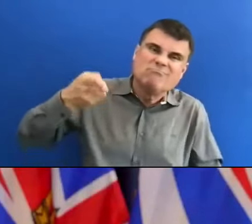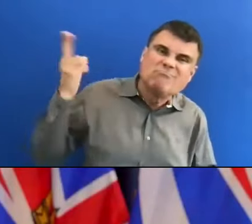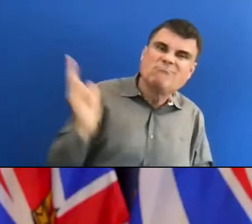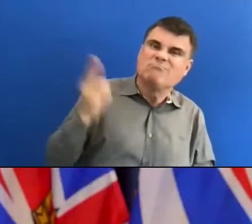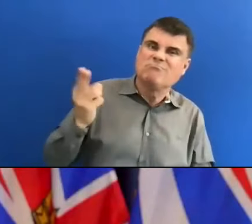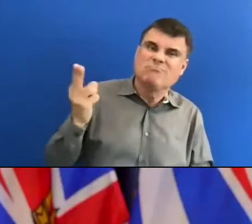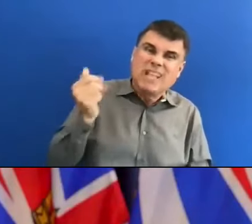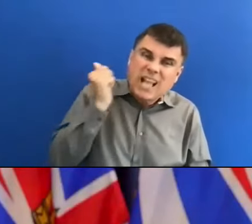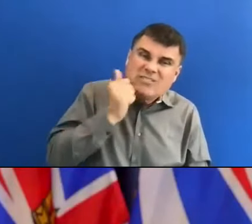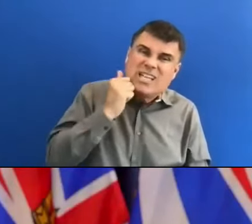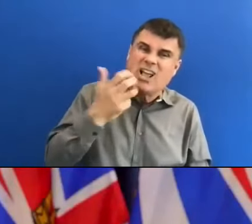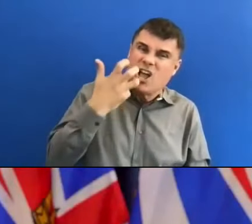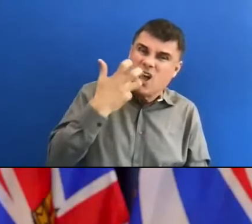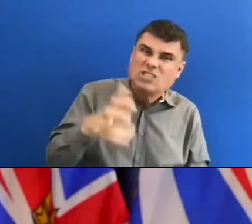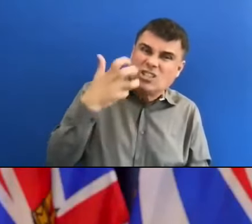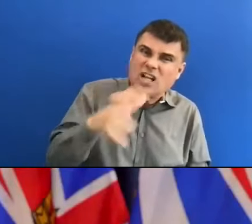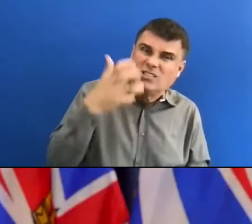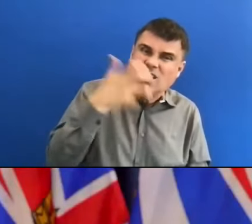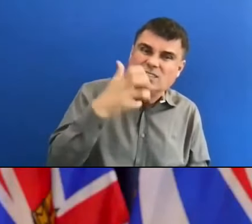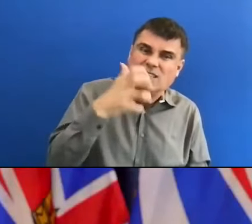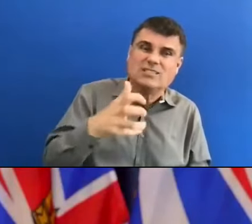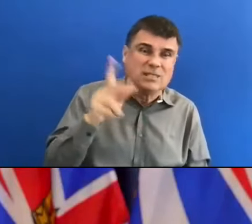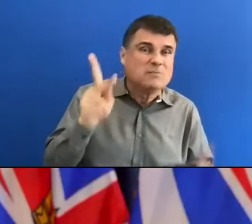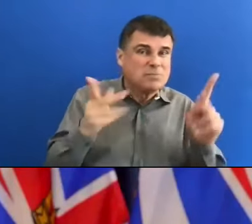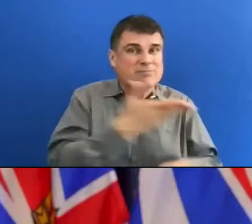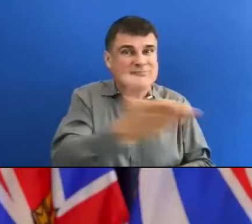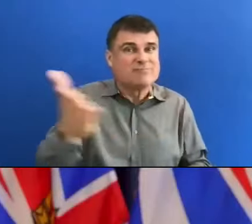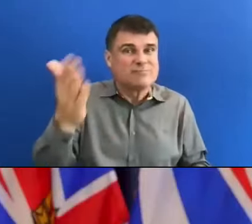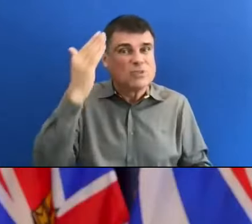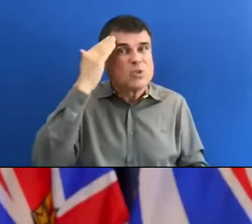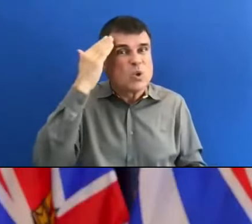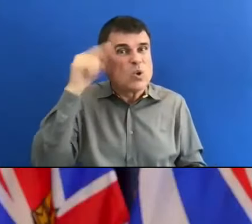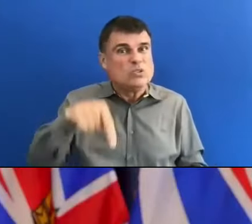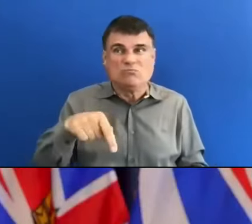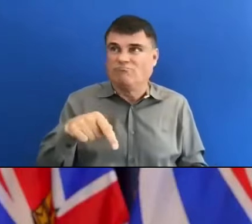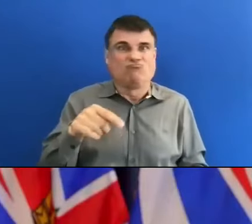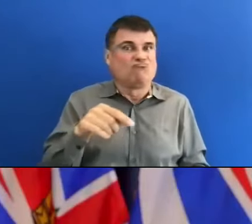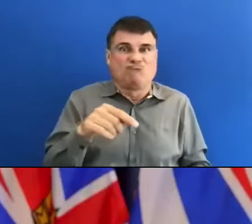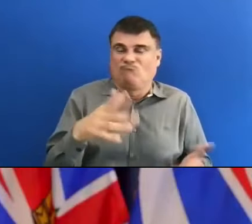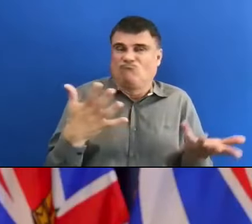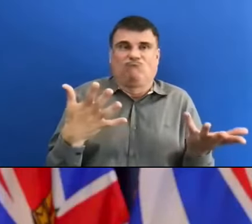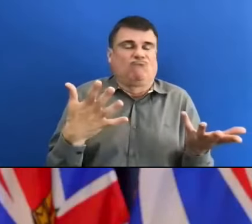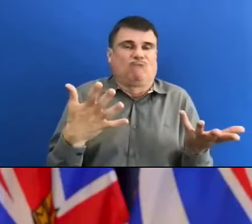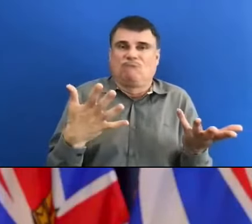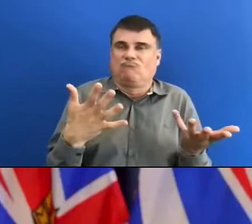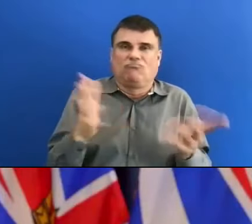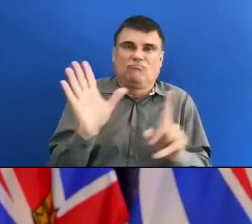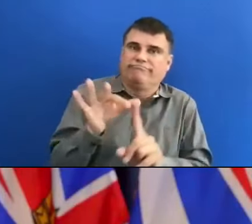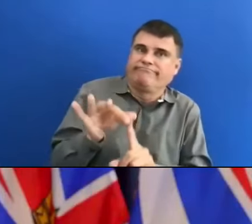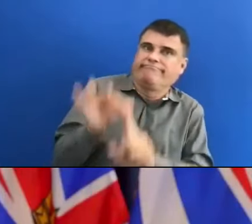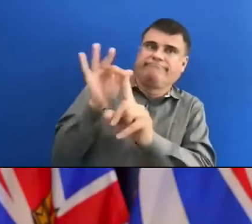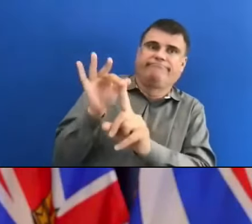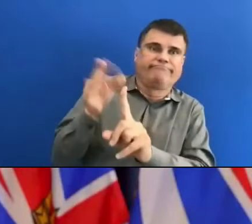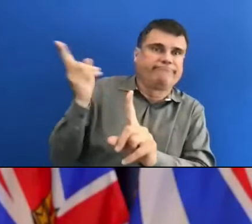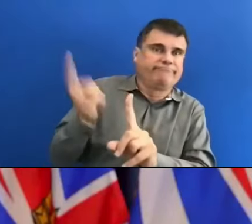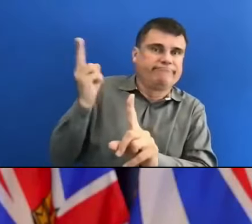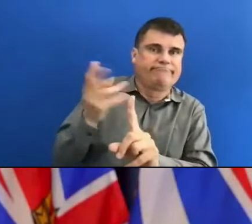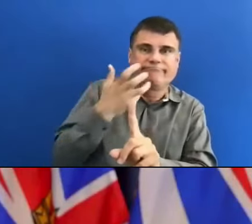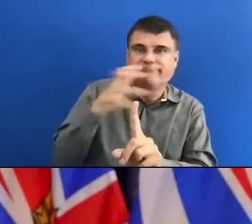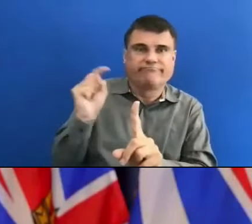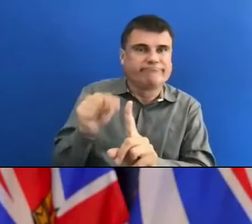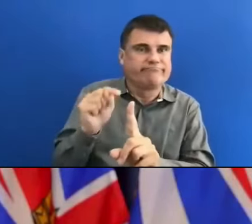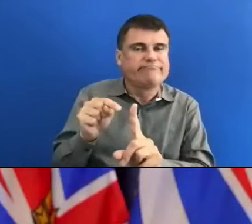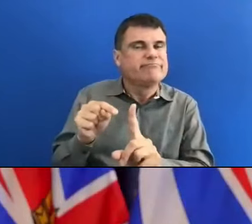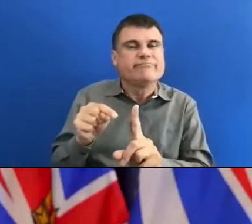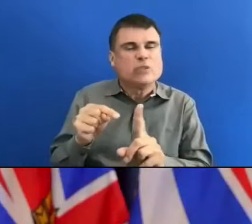The public was acutely aware that we had a heat problem and we were doing our best to to break through all of the other noise to encourage people